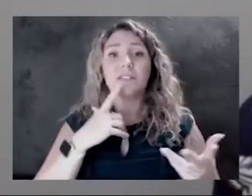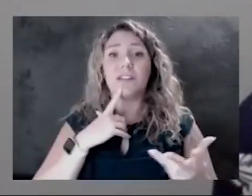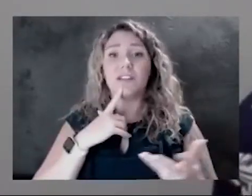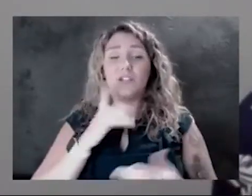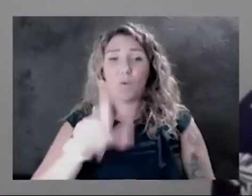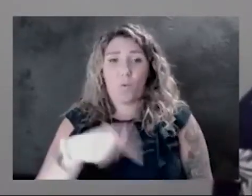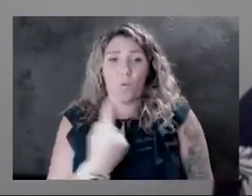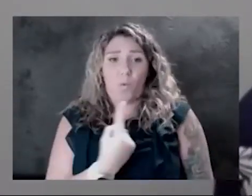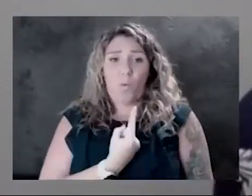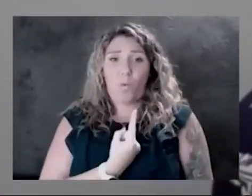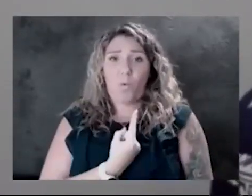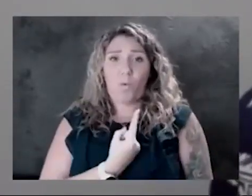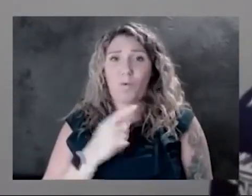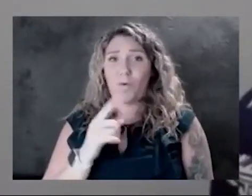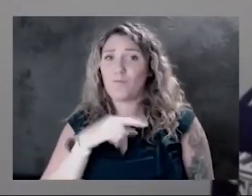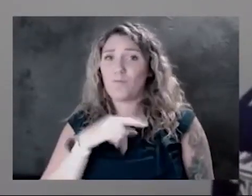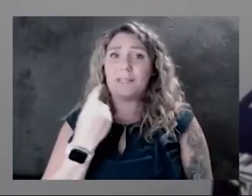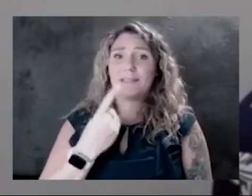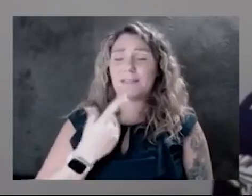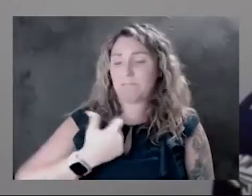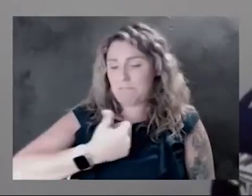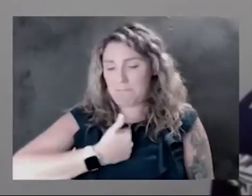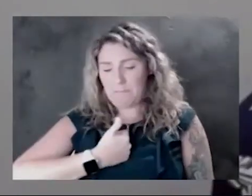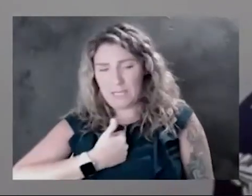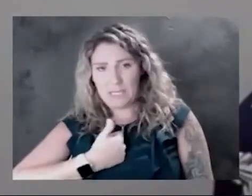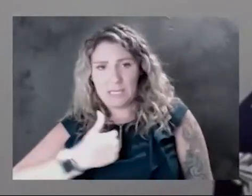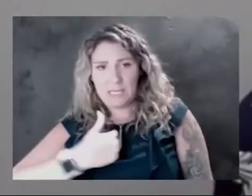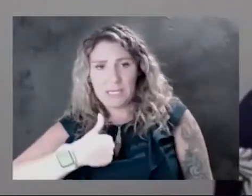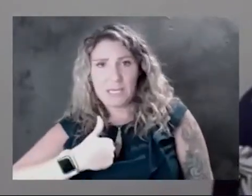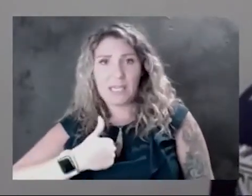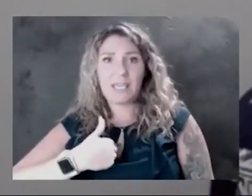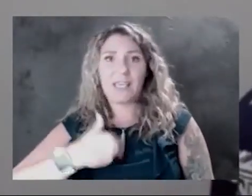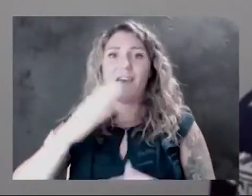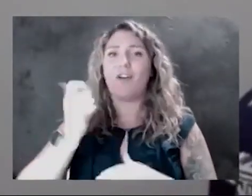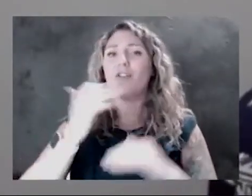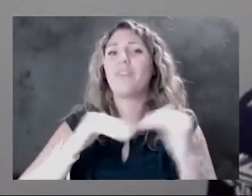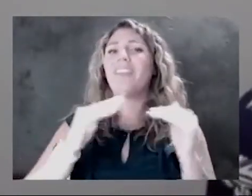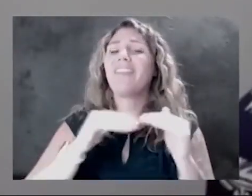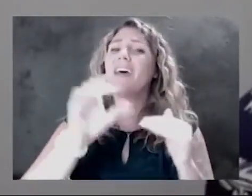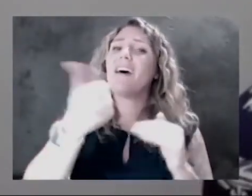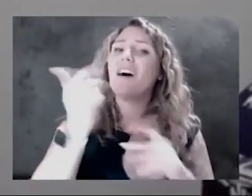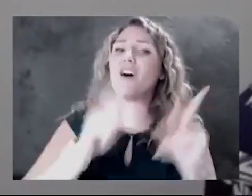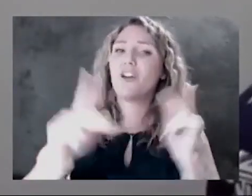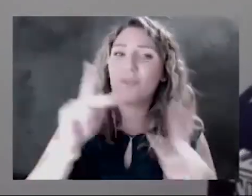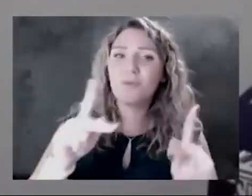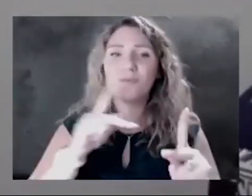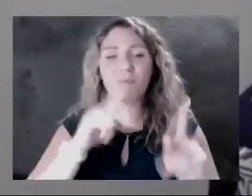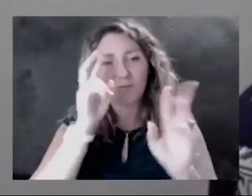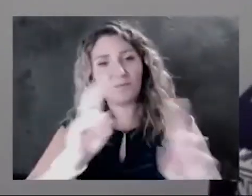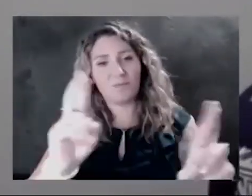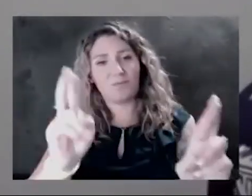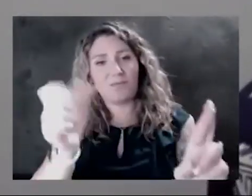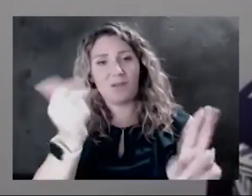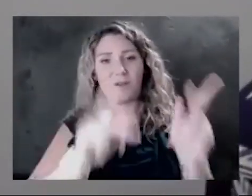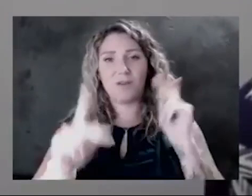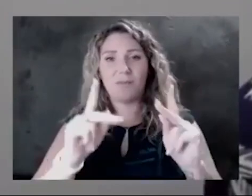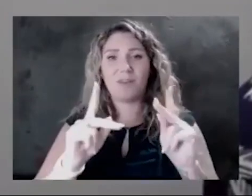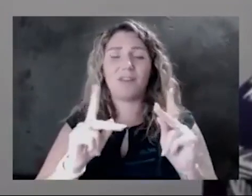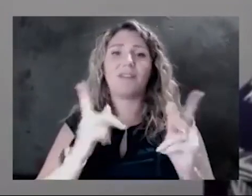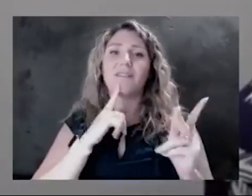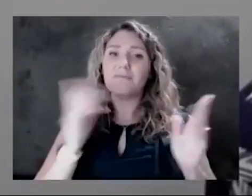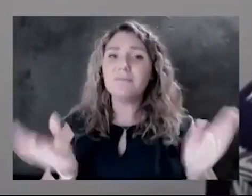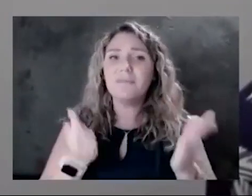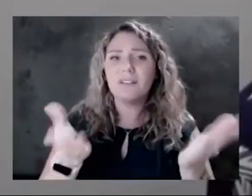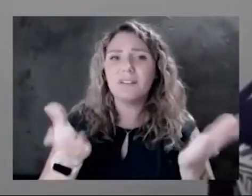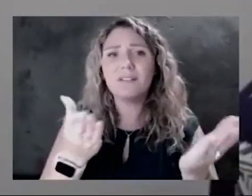factors for me and myself rather than maybe those people around us. So we want to keep echoing or putting out that rallying cry that there are a lot